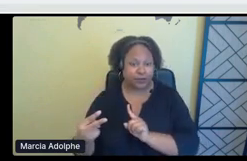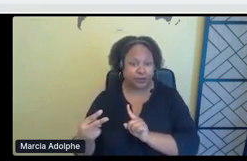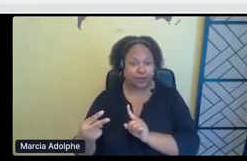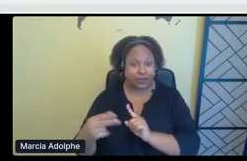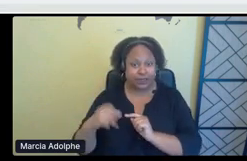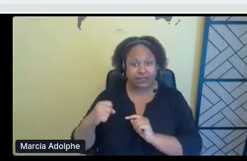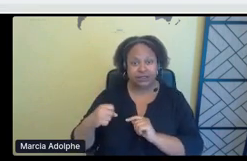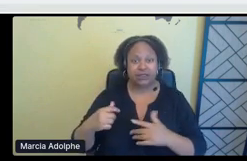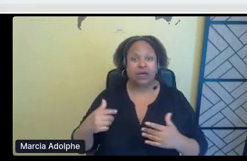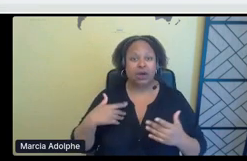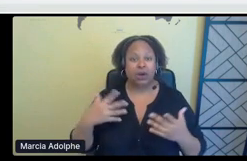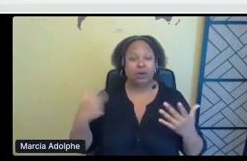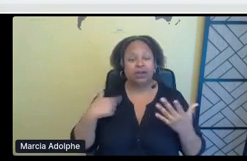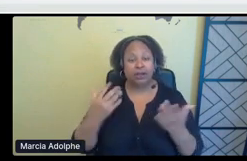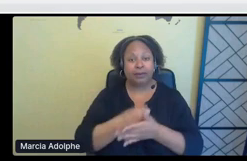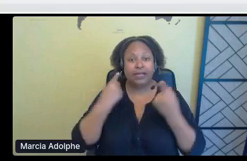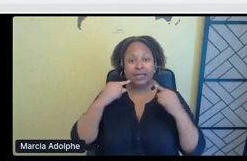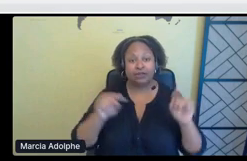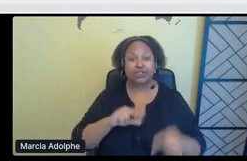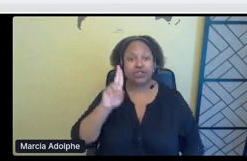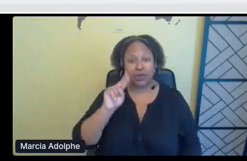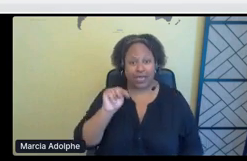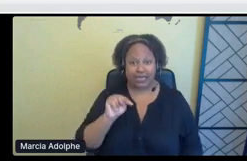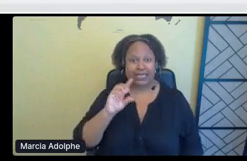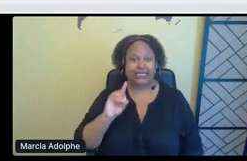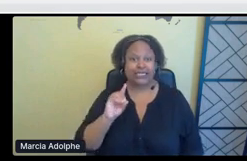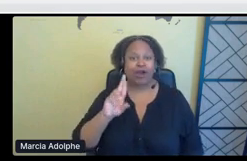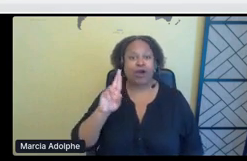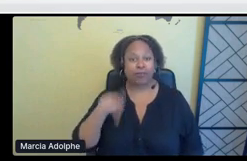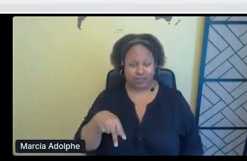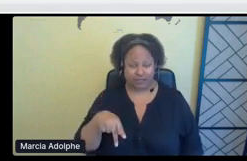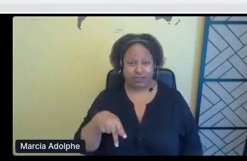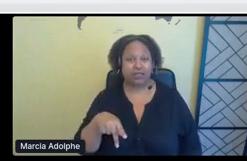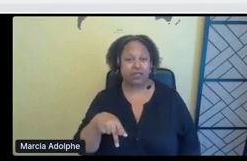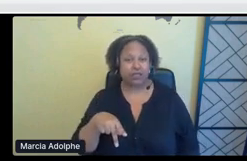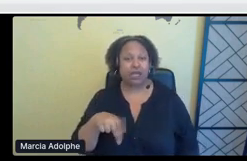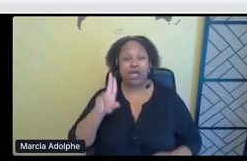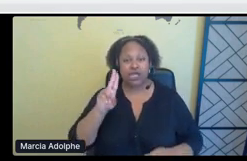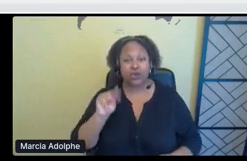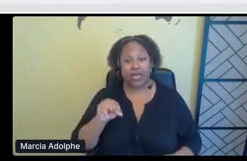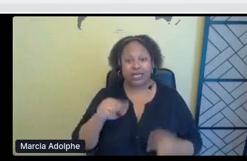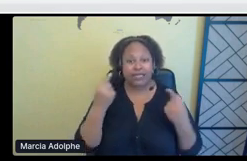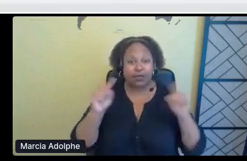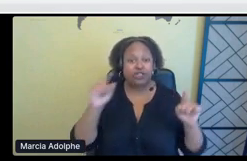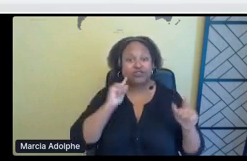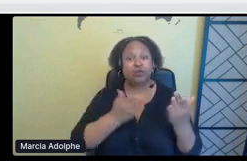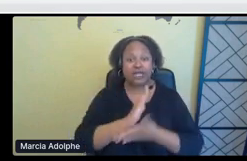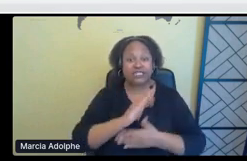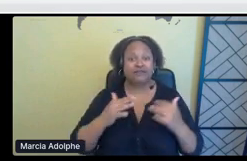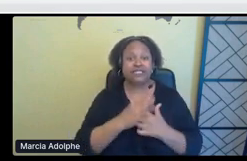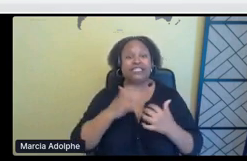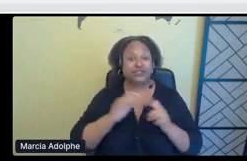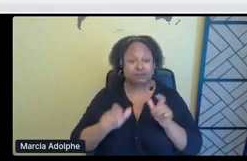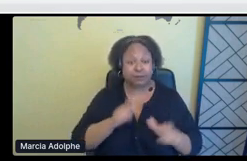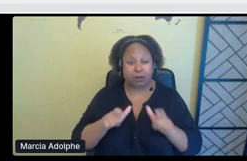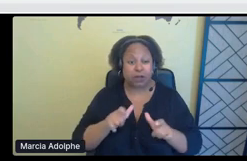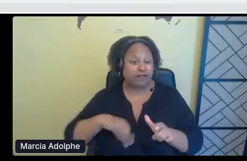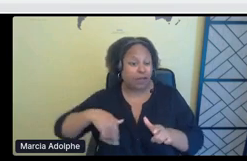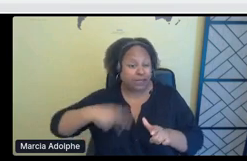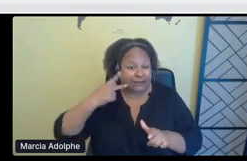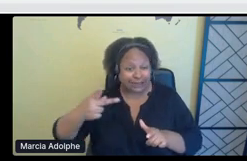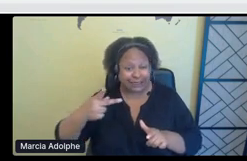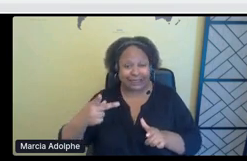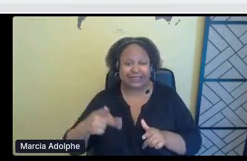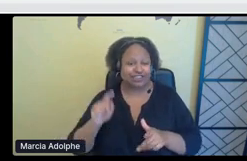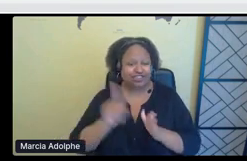the United, United Nations Declaration on the Rights of Indigenous Peoples. If you don't know about that, please do look it up. It's all over the internet. You can get a